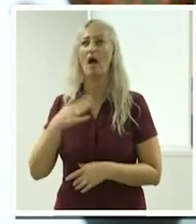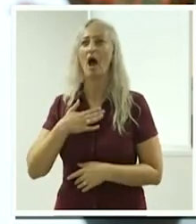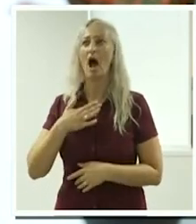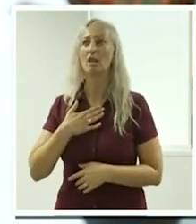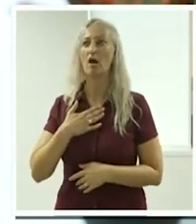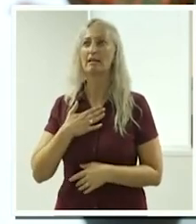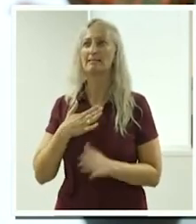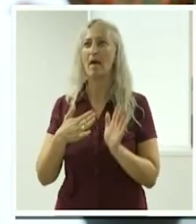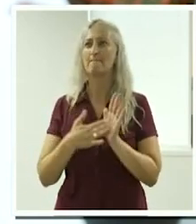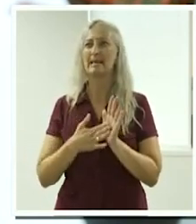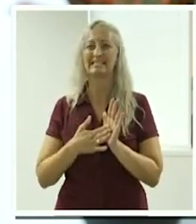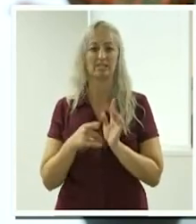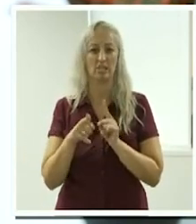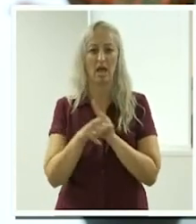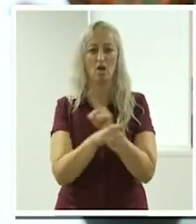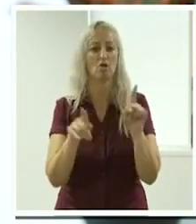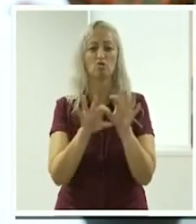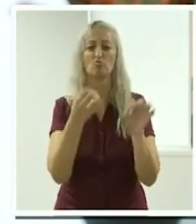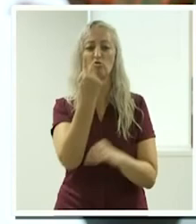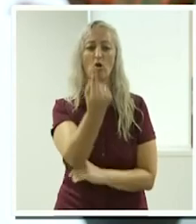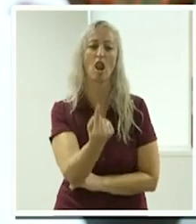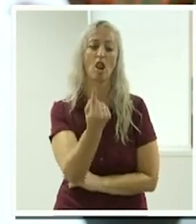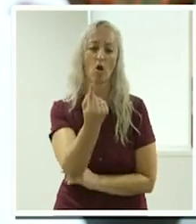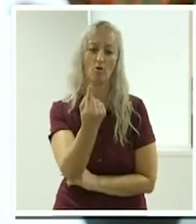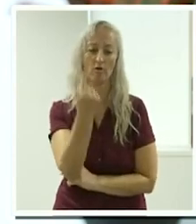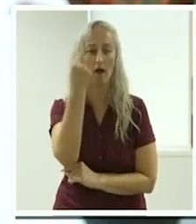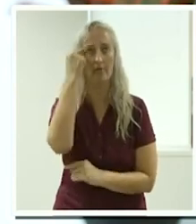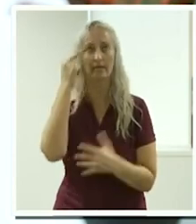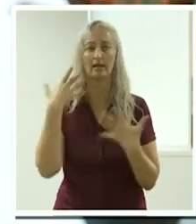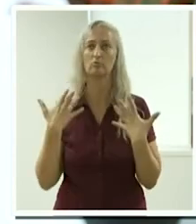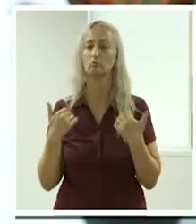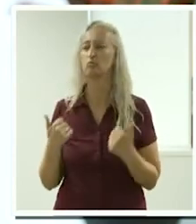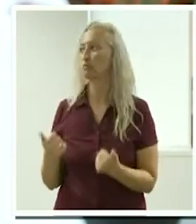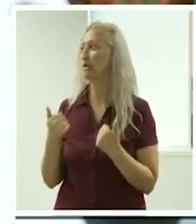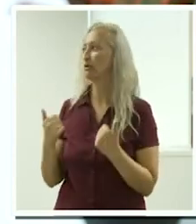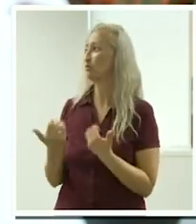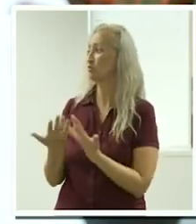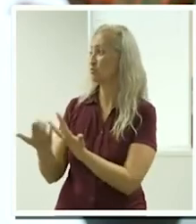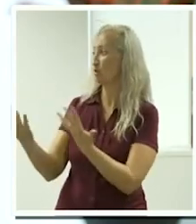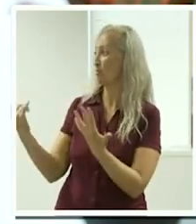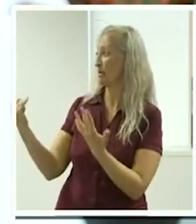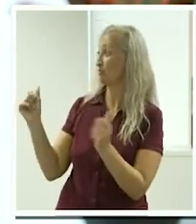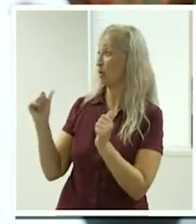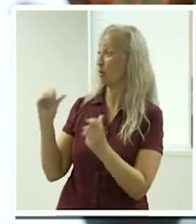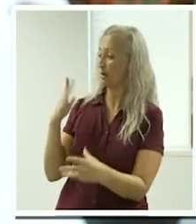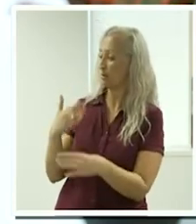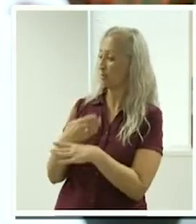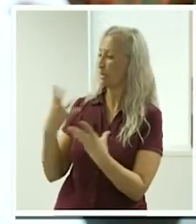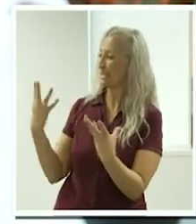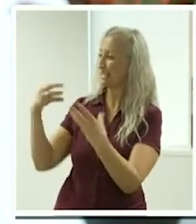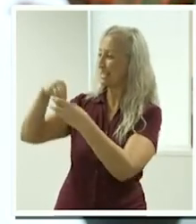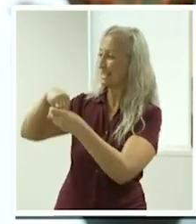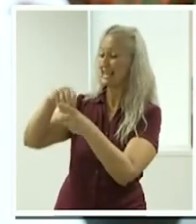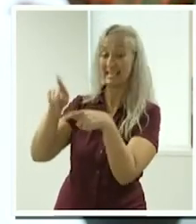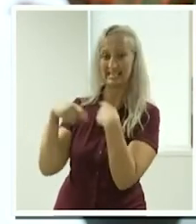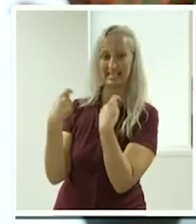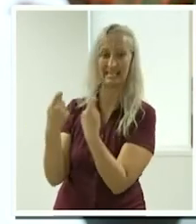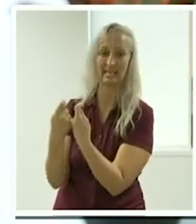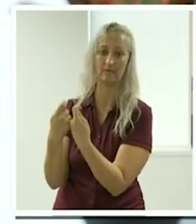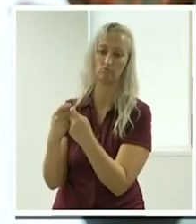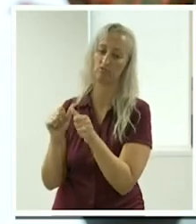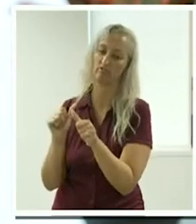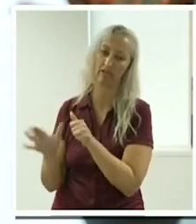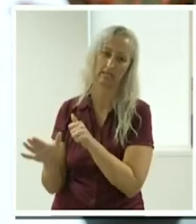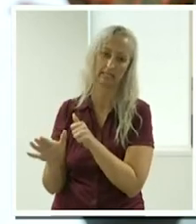alone right i think that really it's great to see that so many of are already working in teams which is great for support but there's a wider mabel